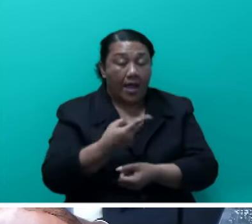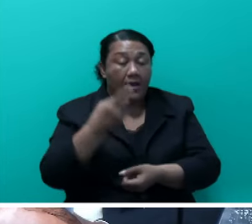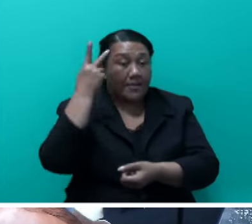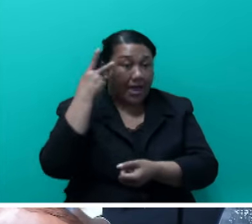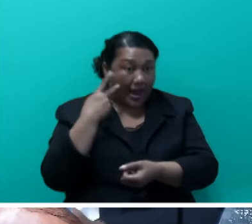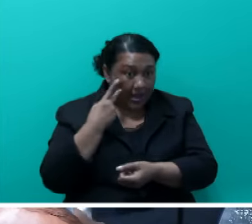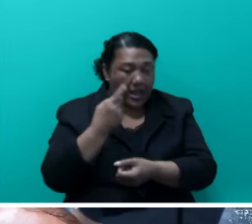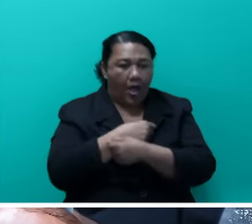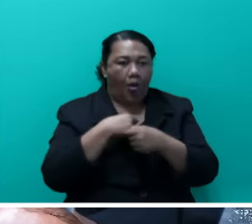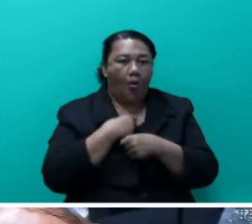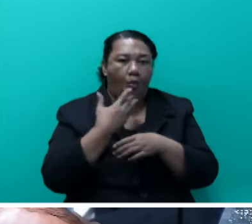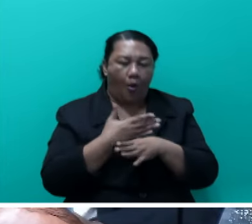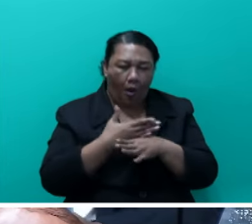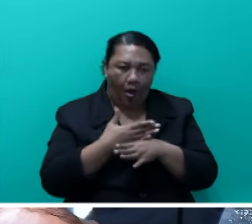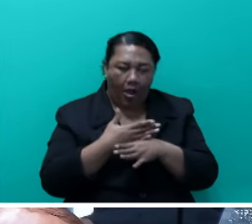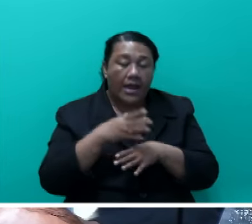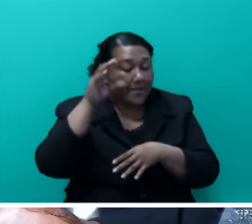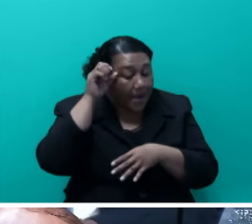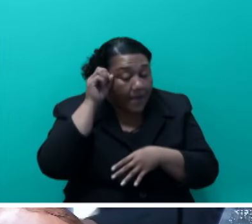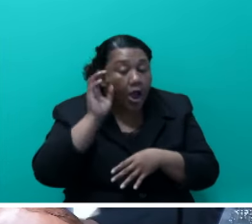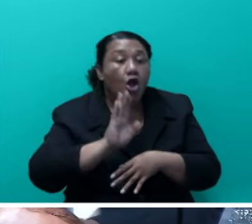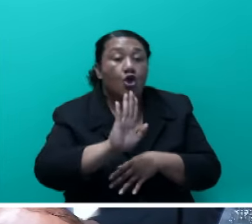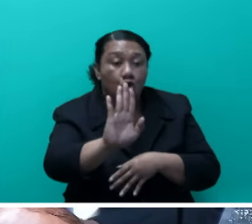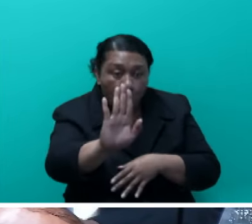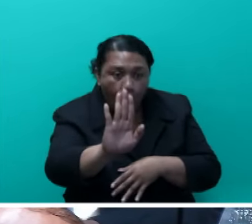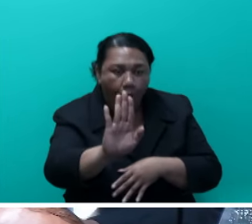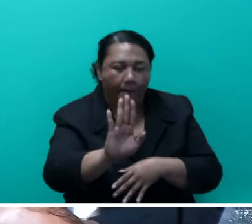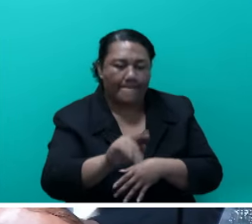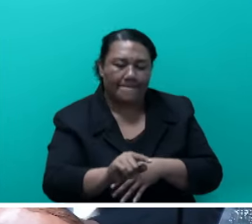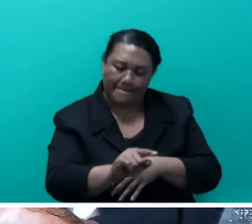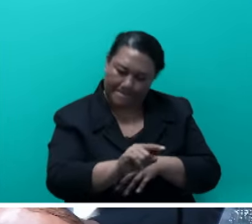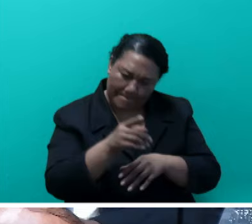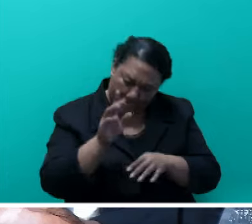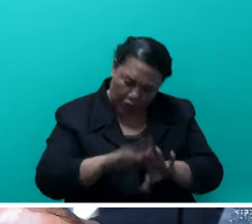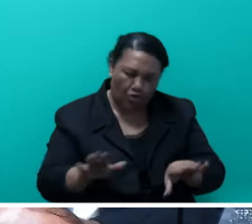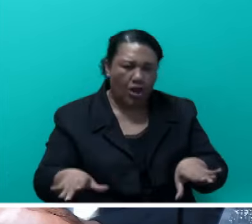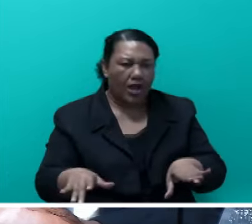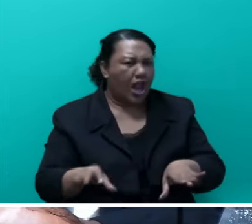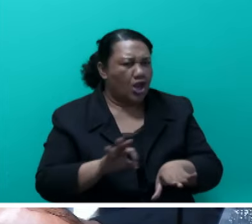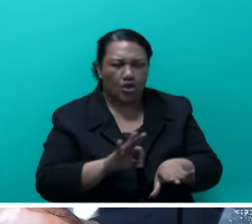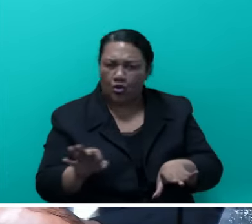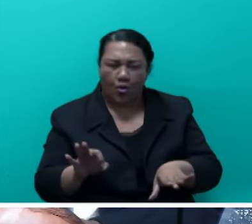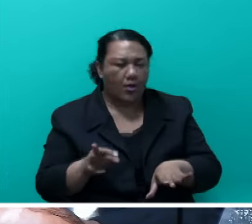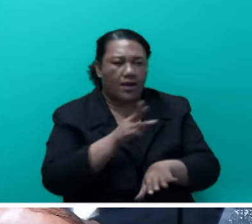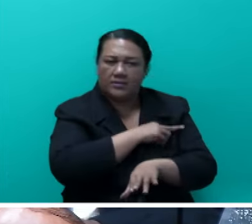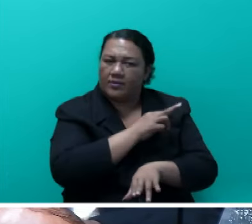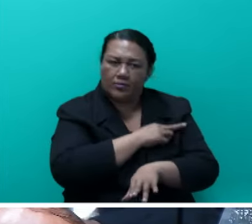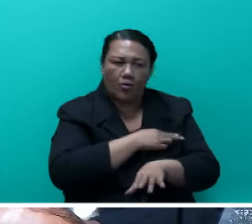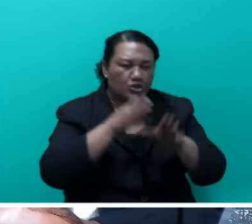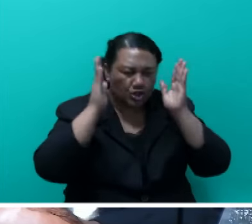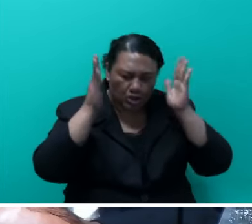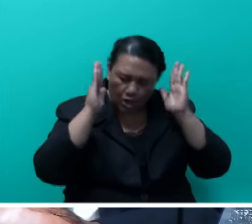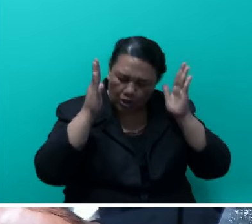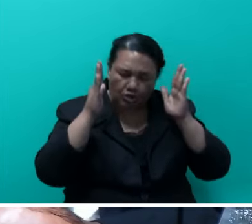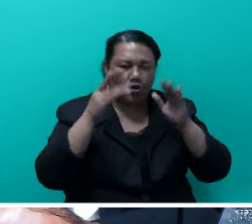bear children. It's not the state or the church or the Vanuwa. It is first their responsibility, teach their